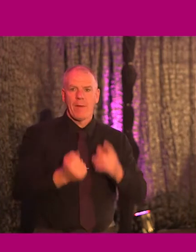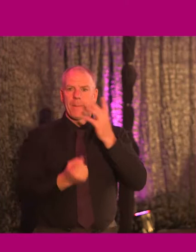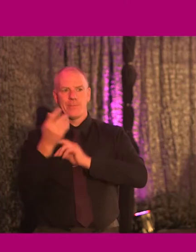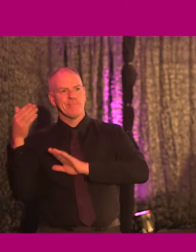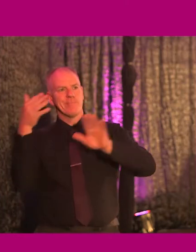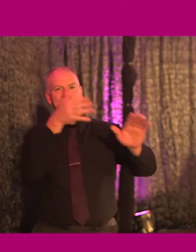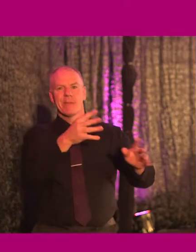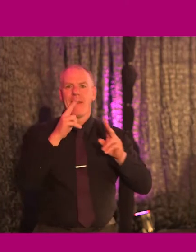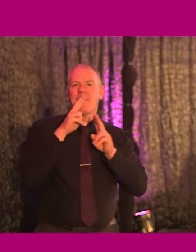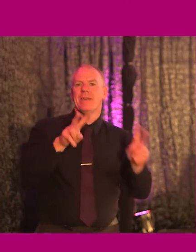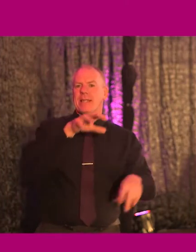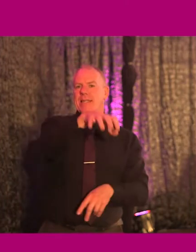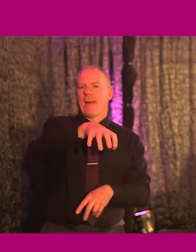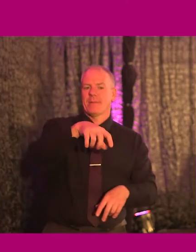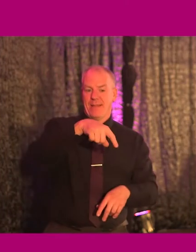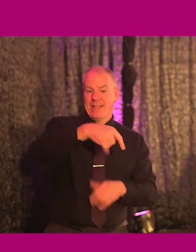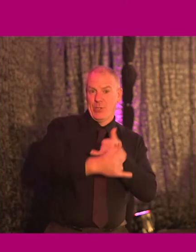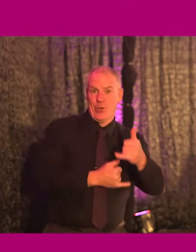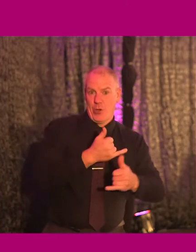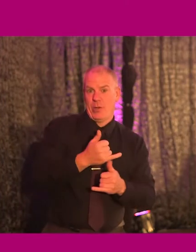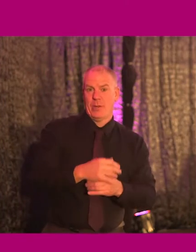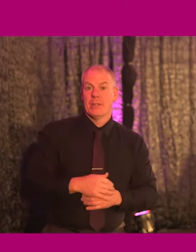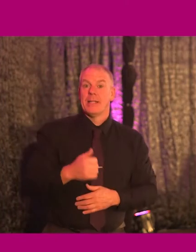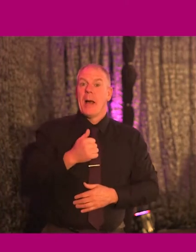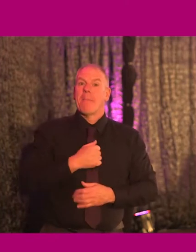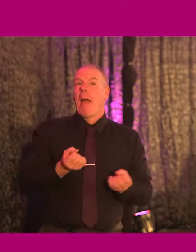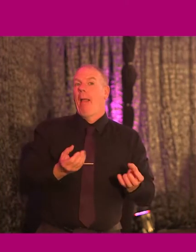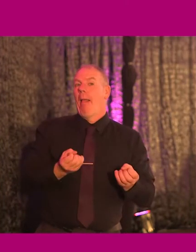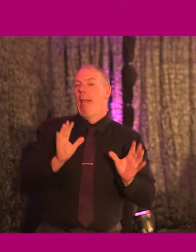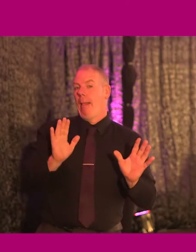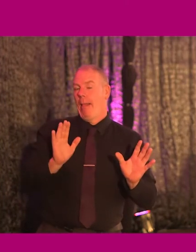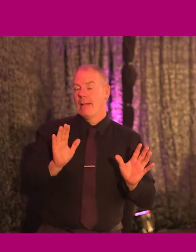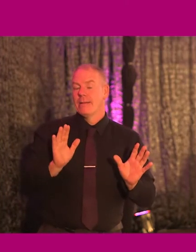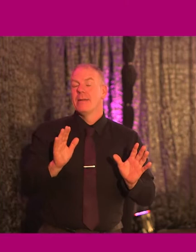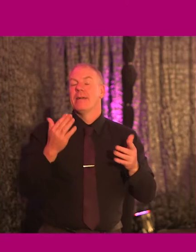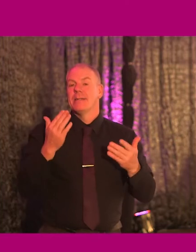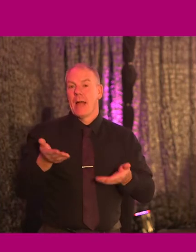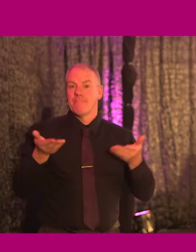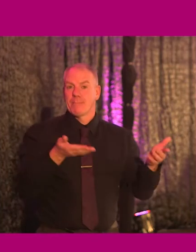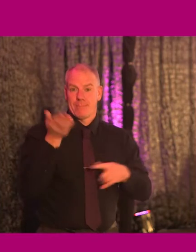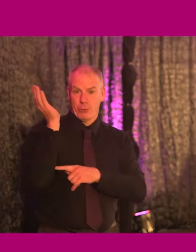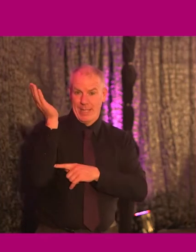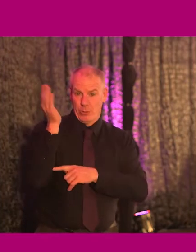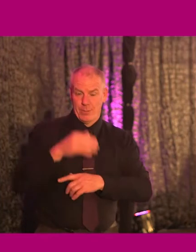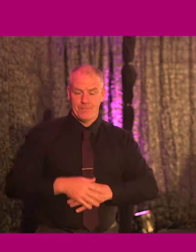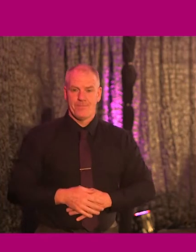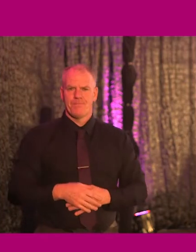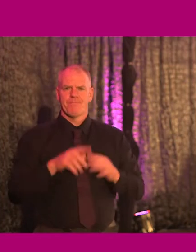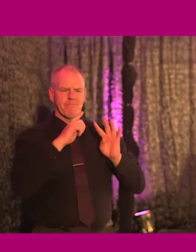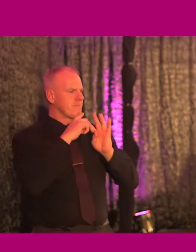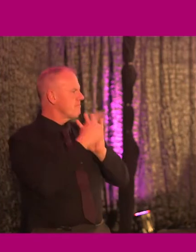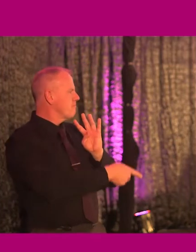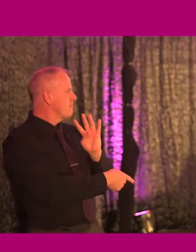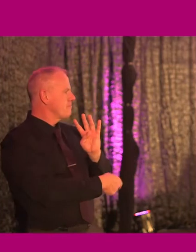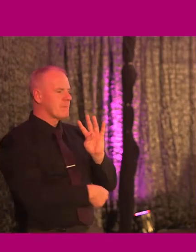the campus at some stage in the new year. And that's my plug done. So, I'm going to go on to today's speakers. Joining me on stage